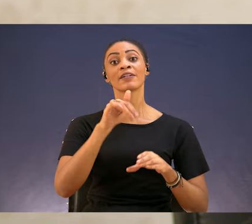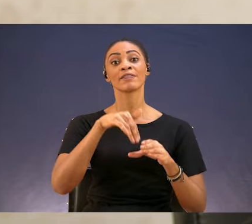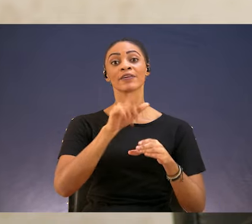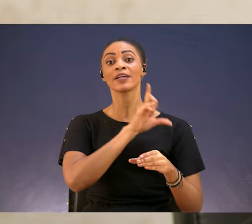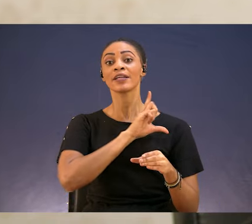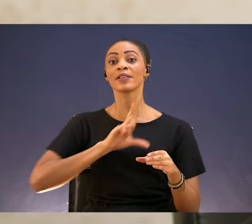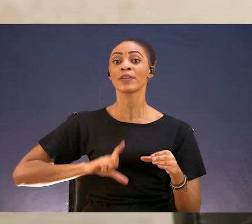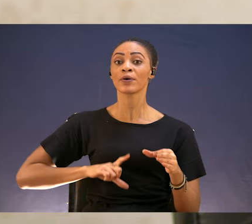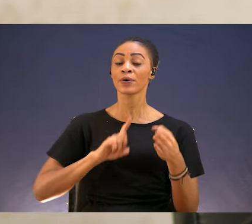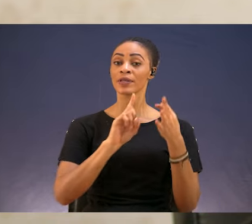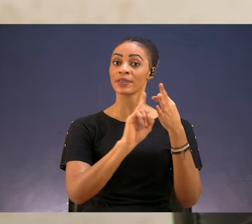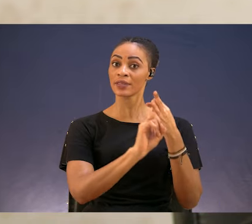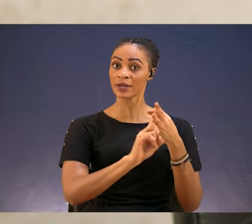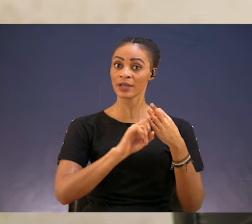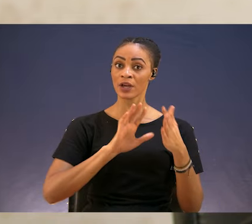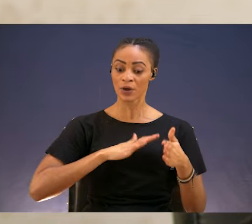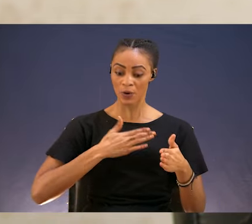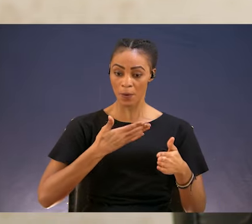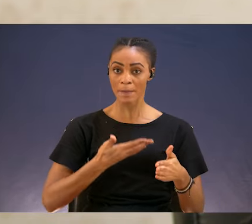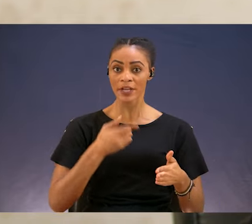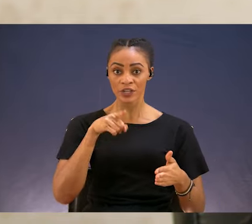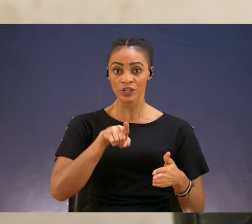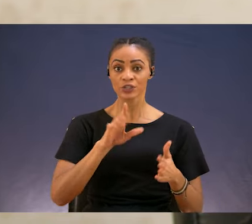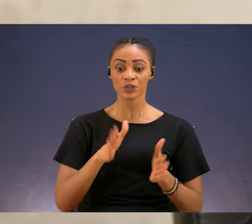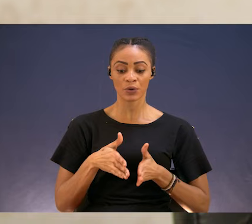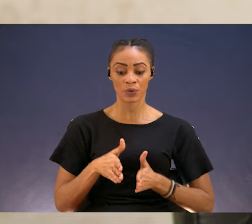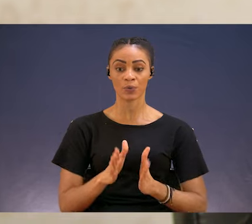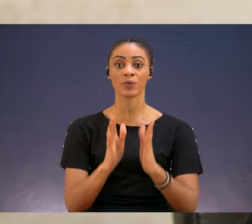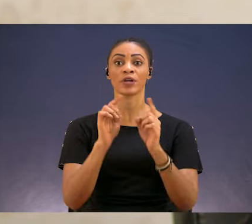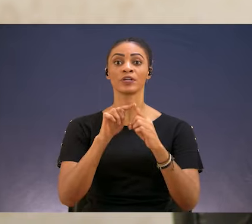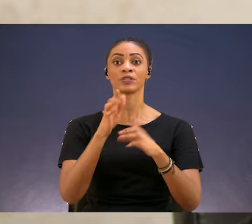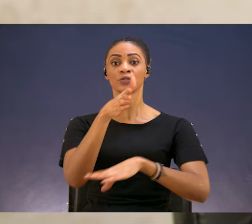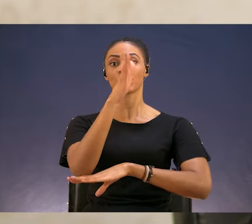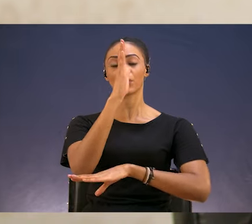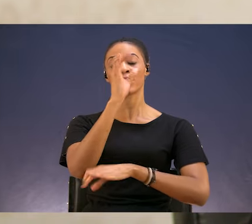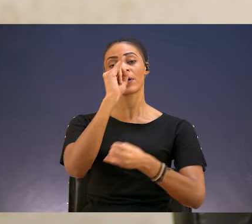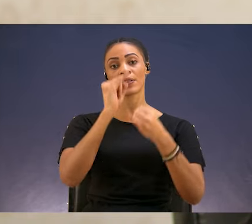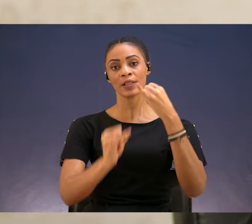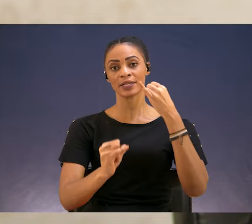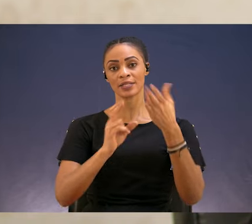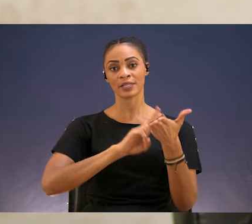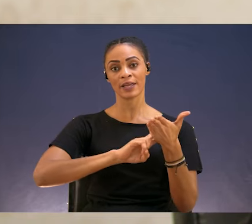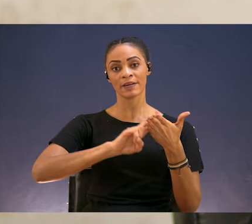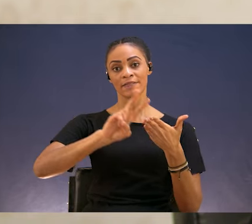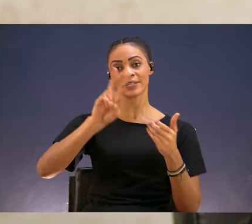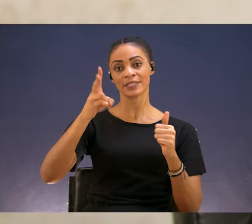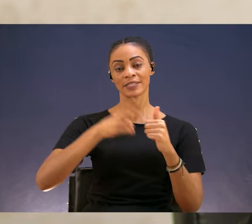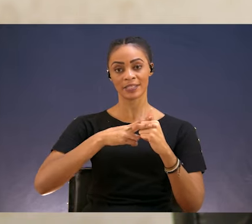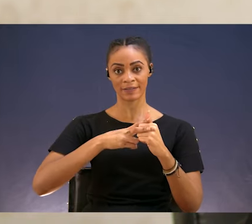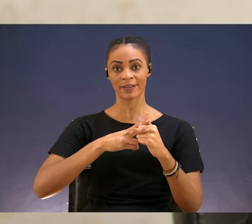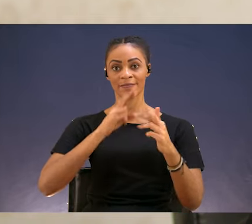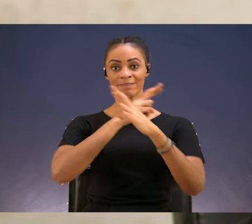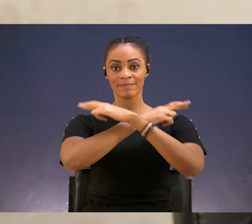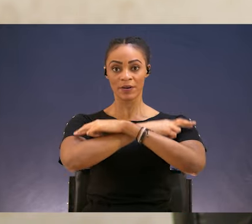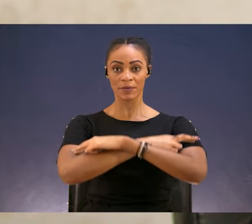in the Lord. And number three, commit your way to the Lord. And lastly, we are told in verse 7,